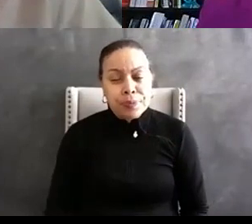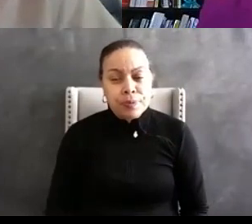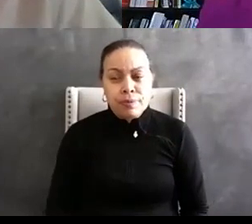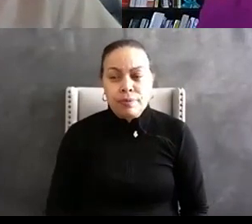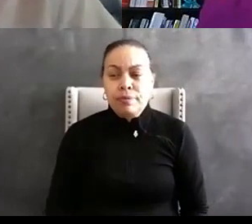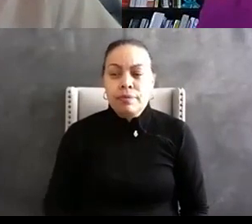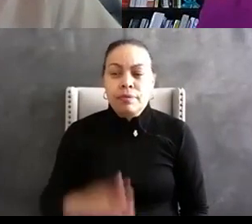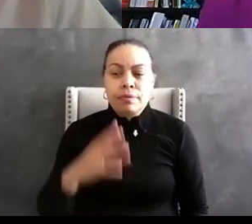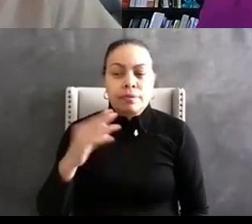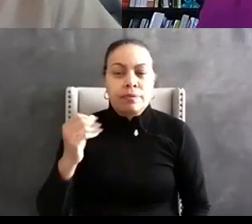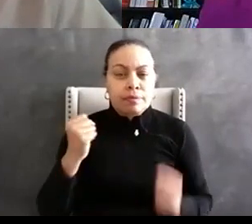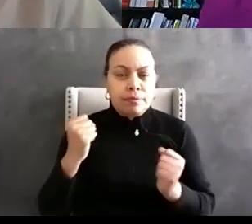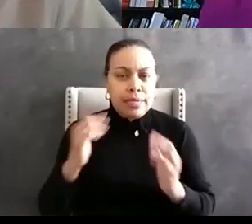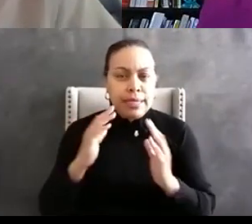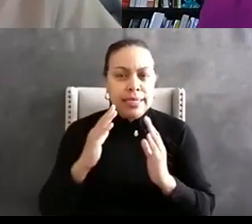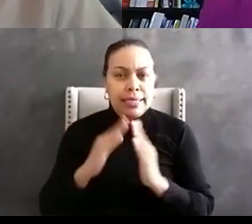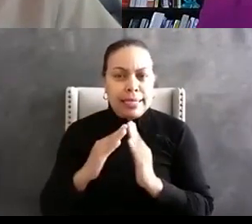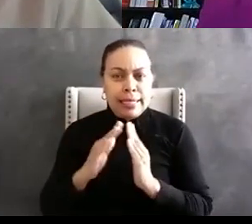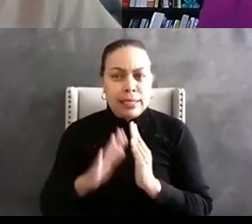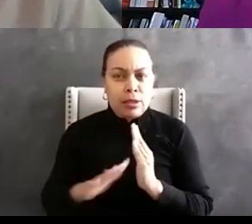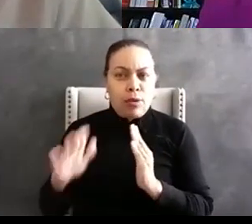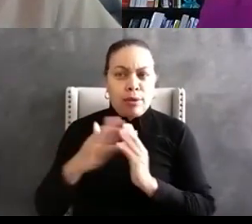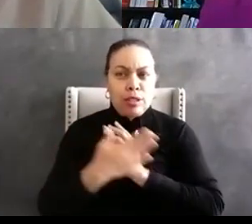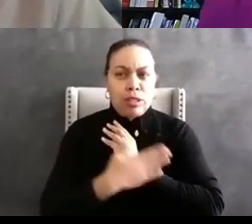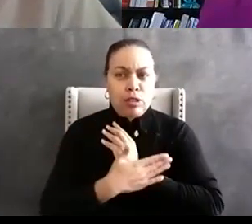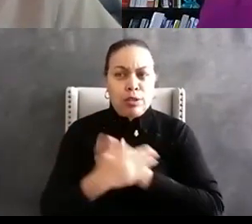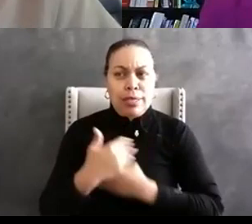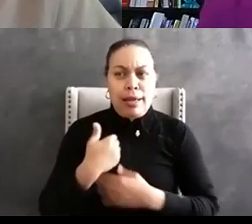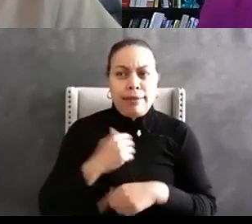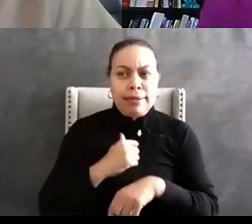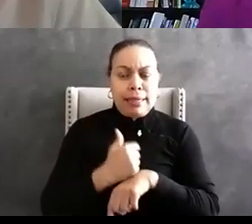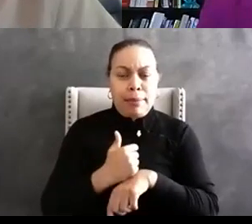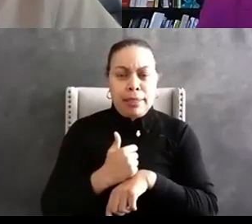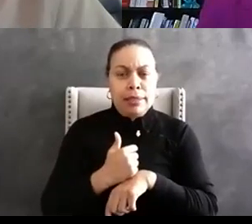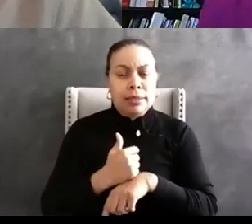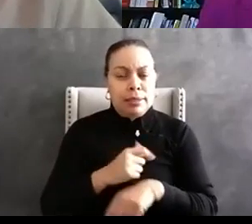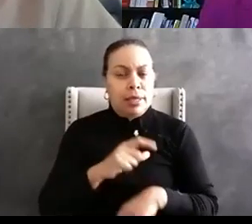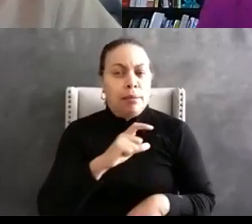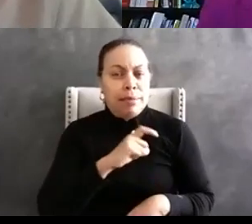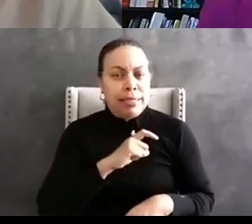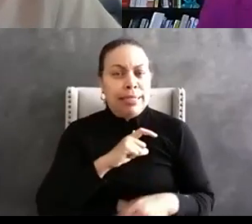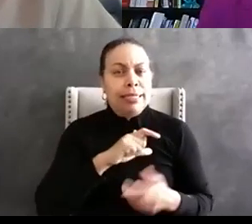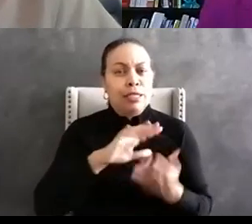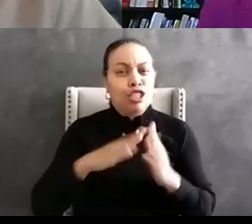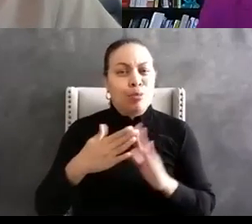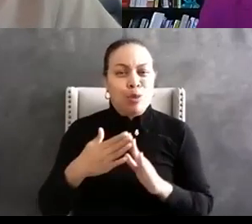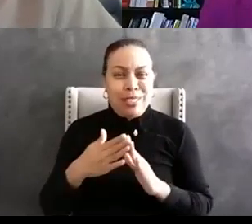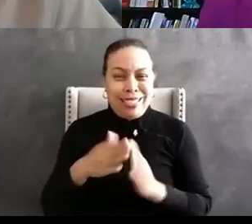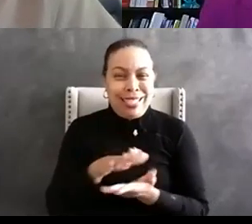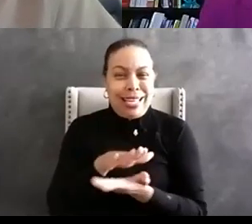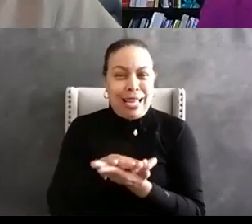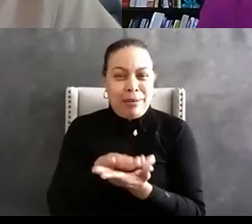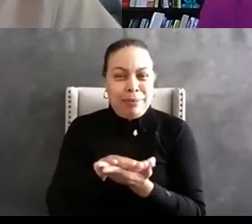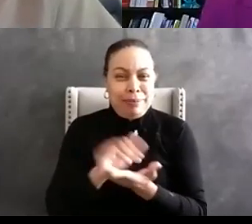cities across the country have established police community academies where